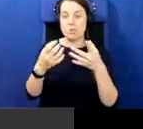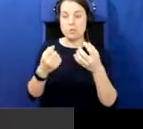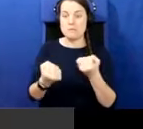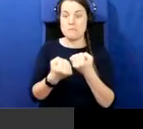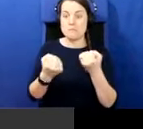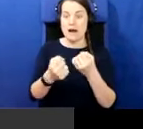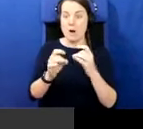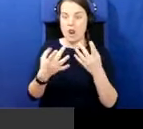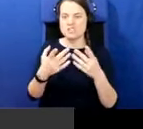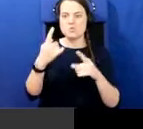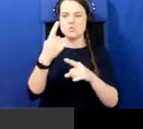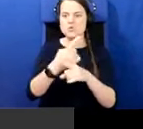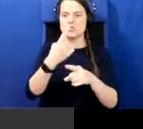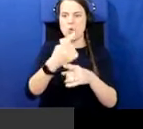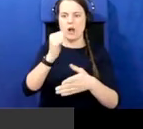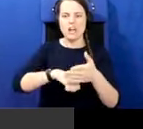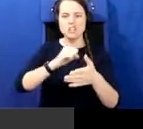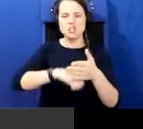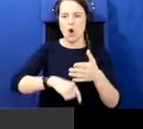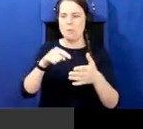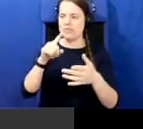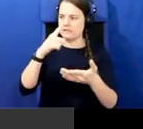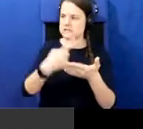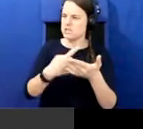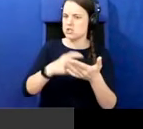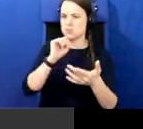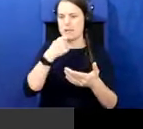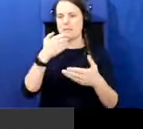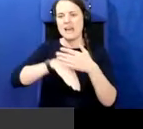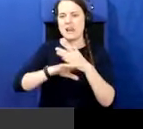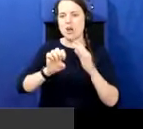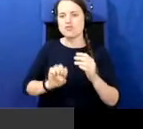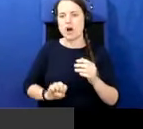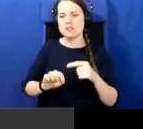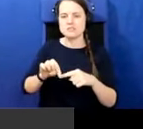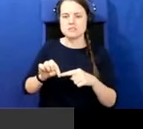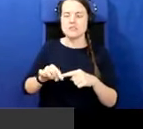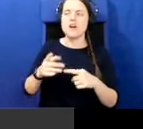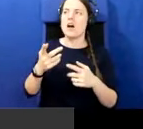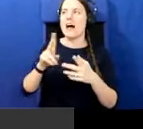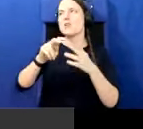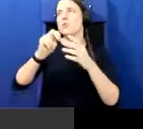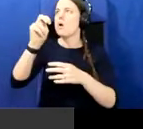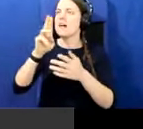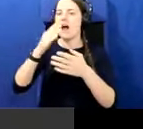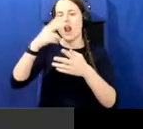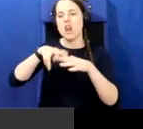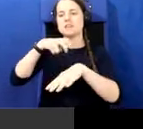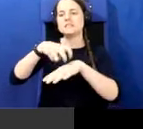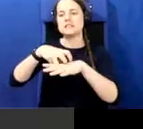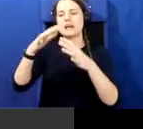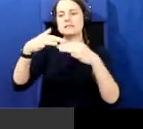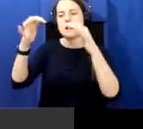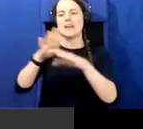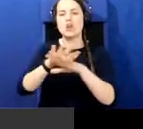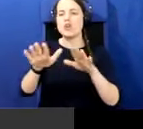that it was a talking shop, that the decisions would be made in the Oireachtas and it would be made in Northern Ireland Assembly, um, and not at